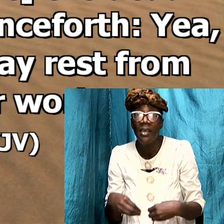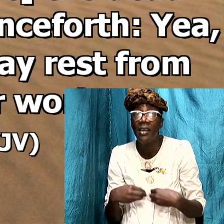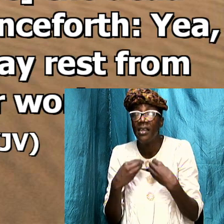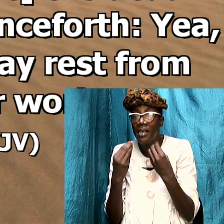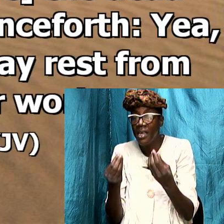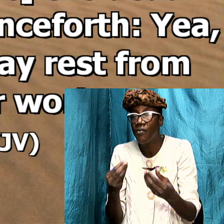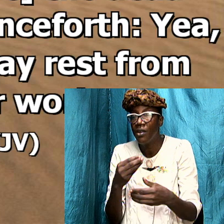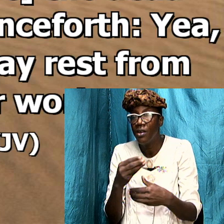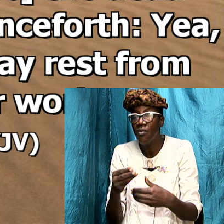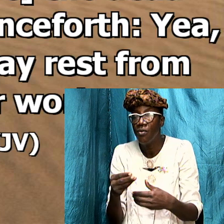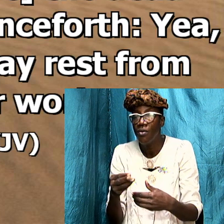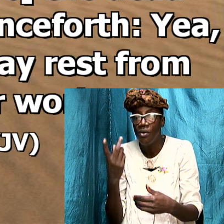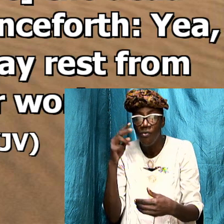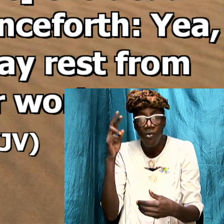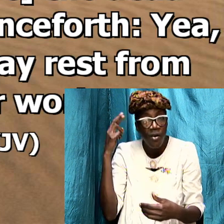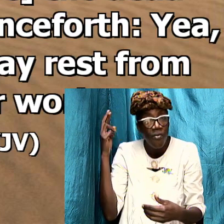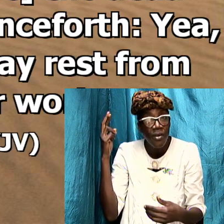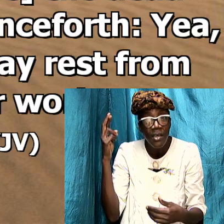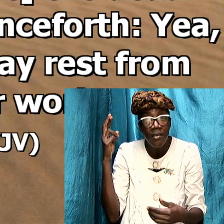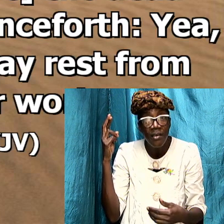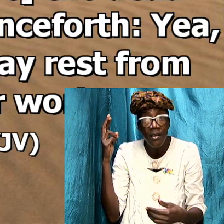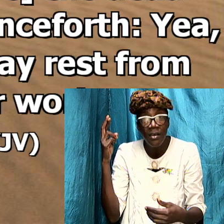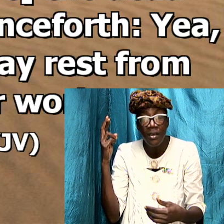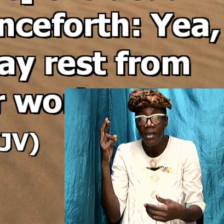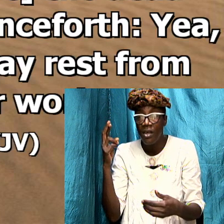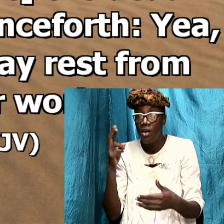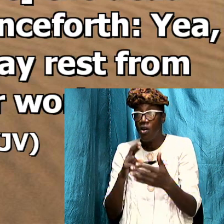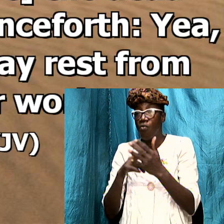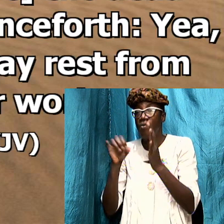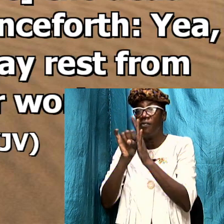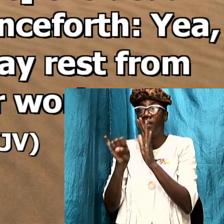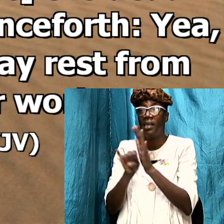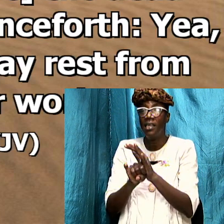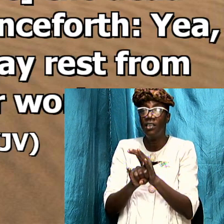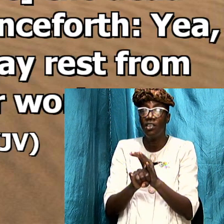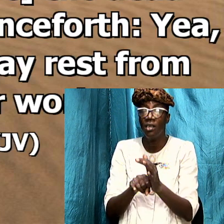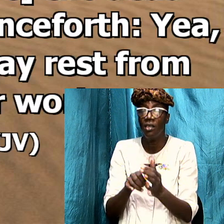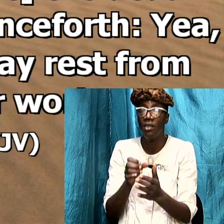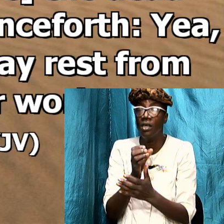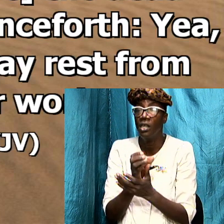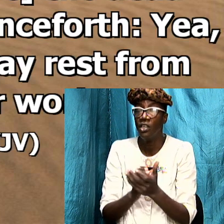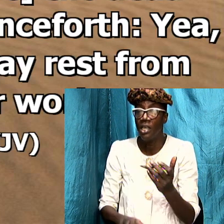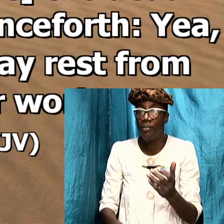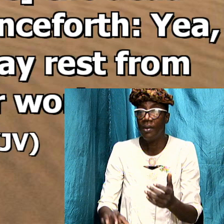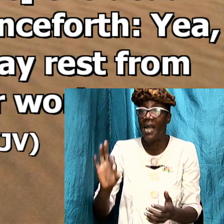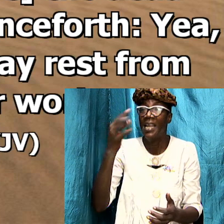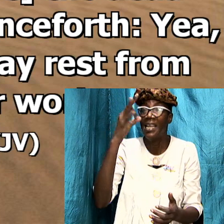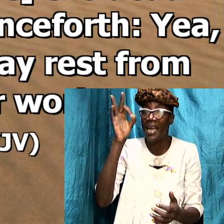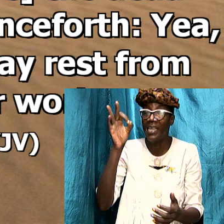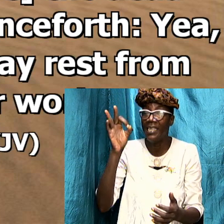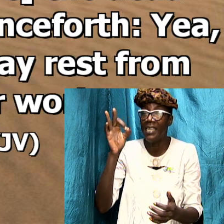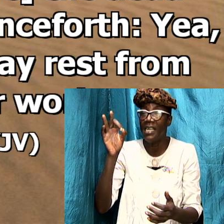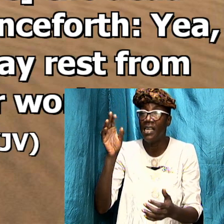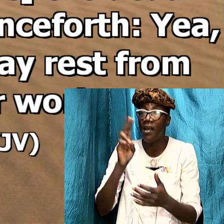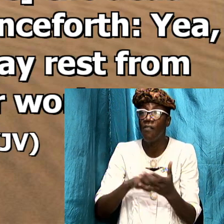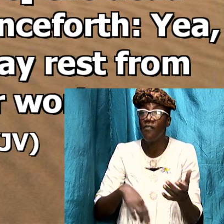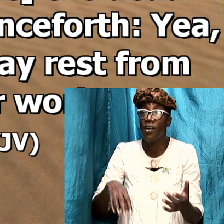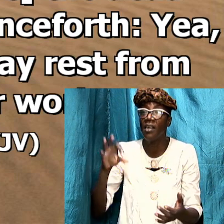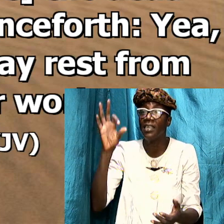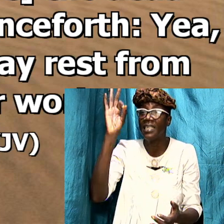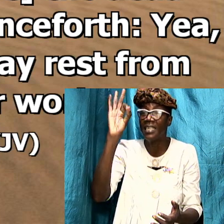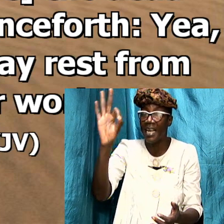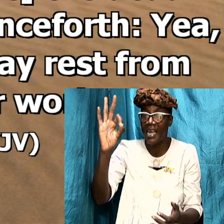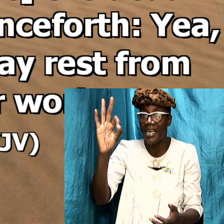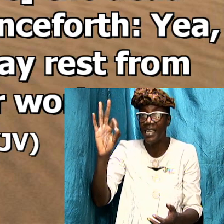all of this for a reason again in revelation 19 and verse 9 revelation 19 and